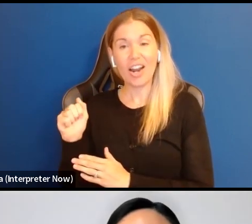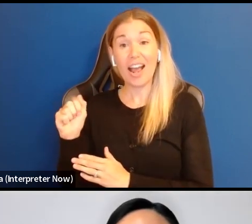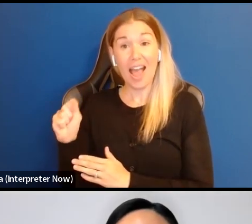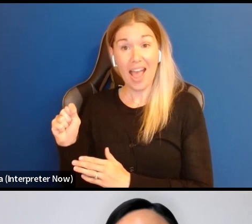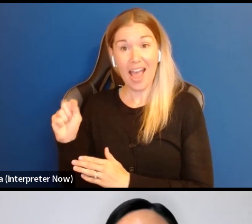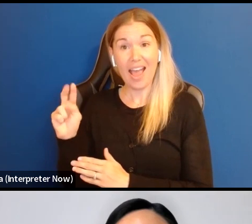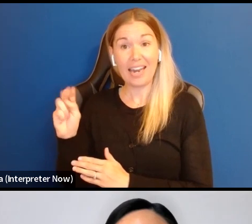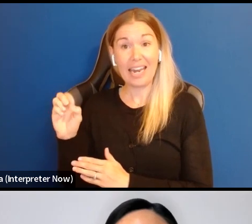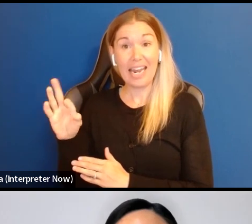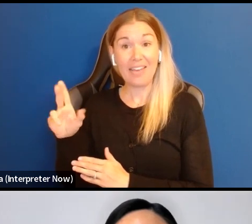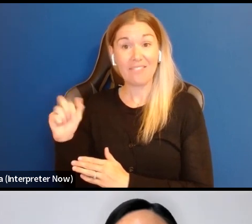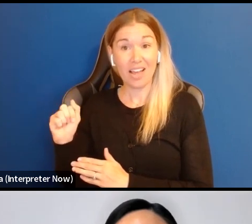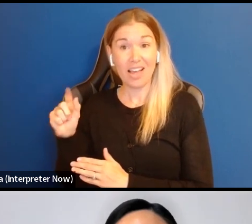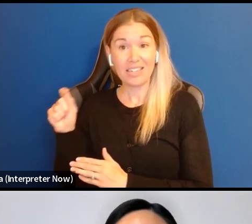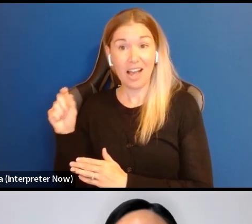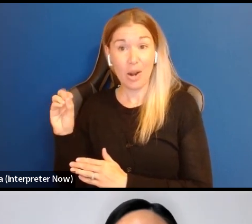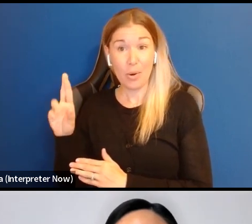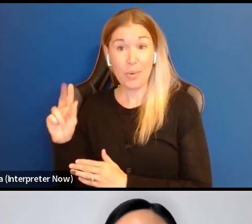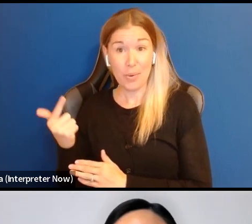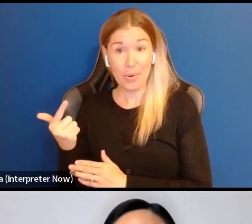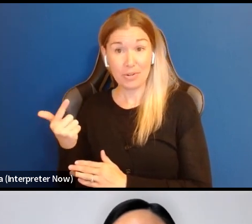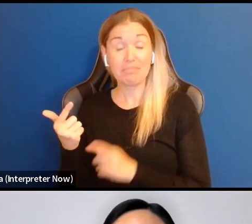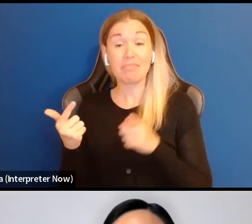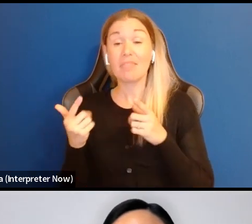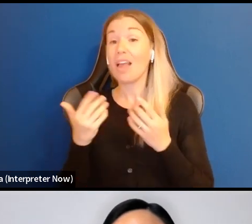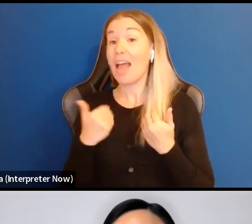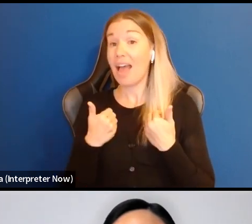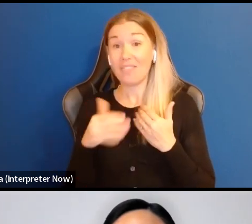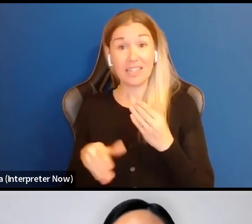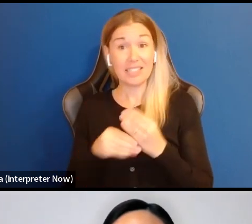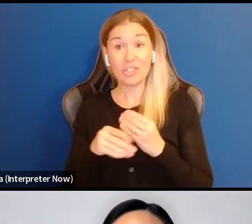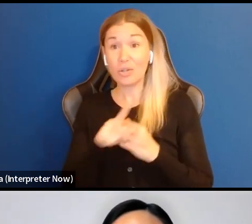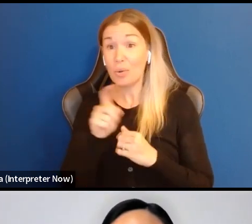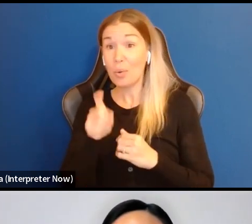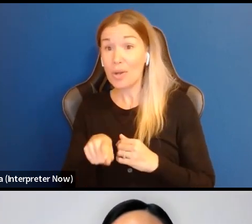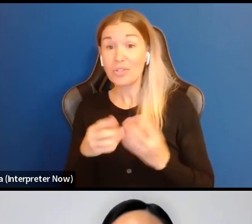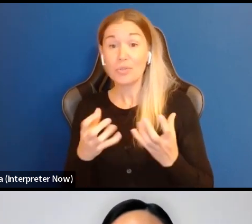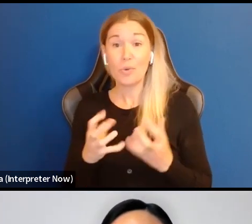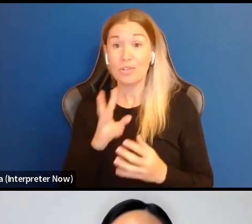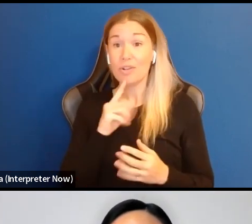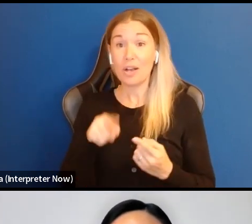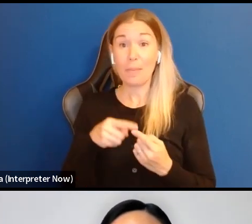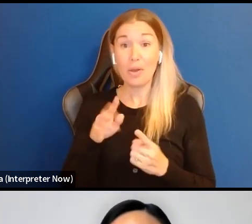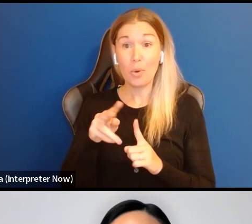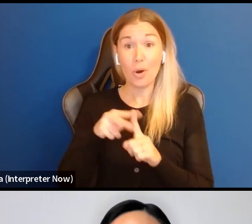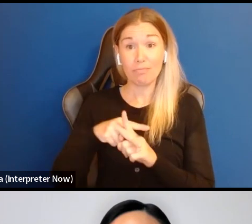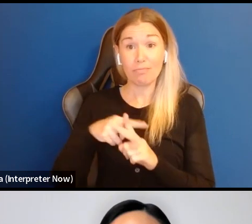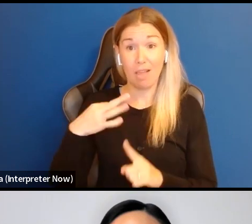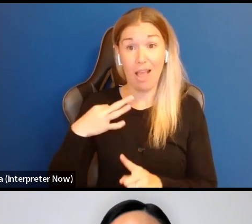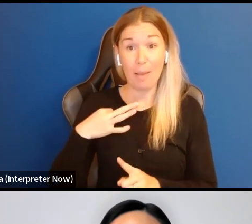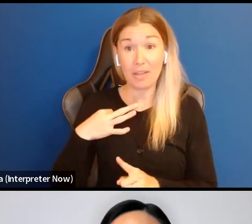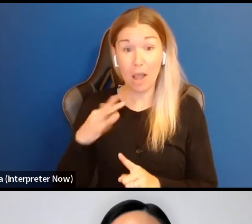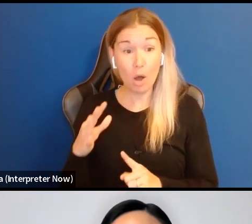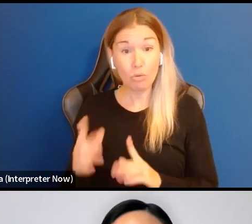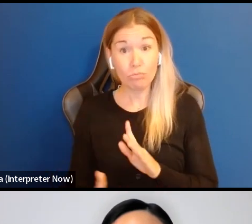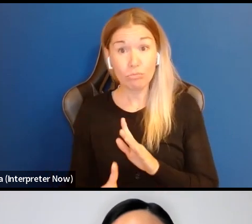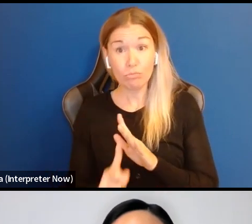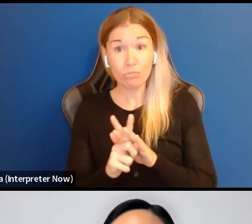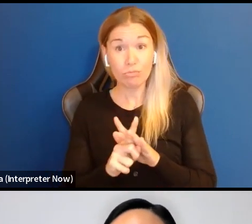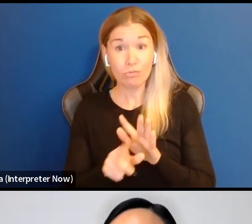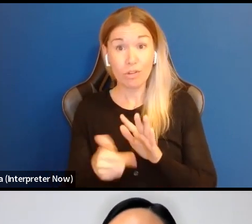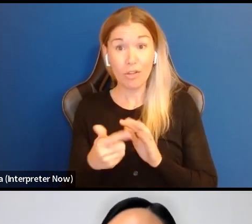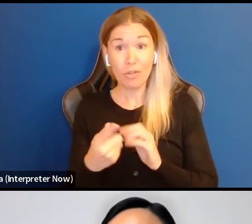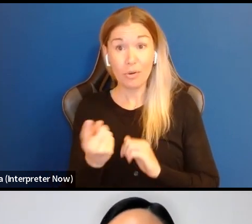additional questions or want to set up a time to chat further about your application. Um, I, oh, we have another